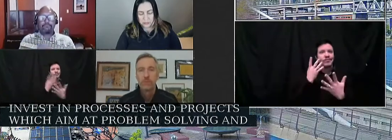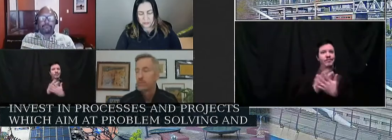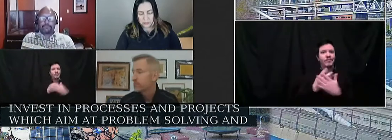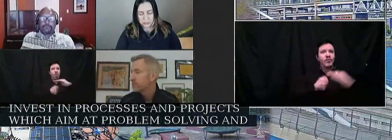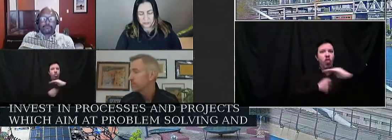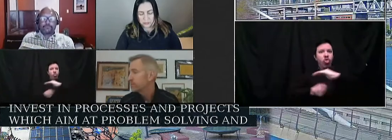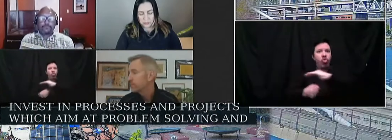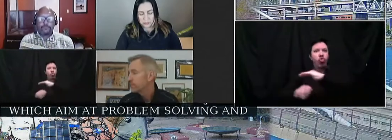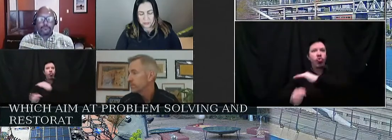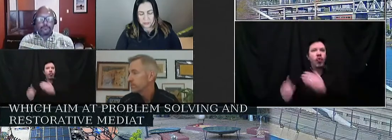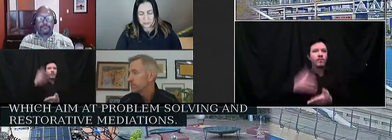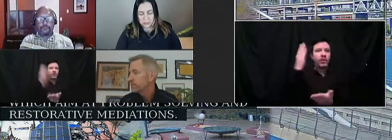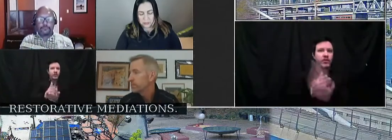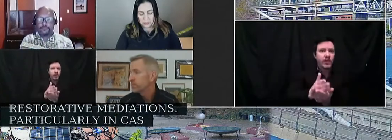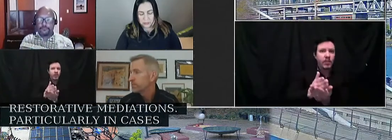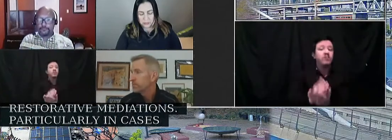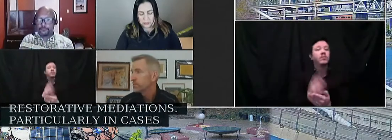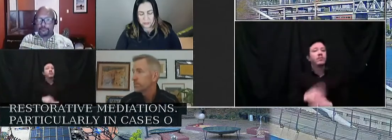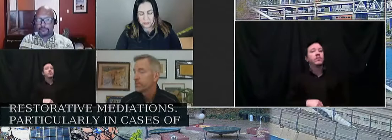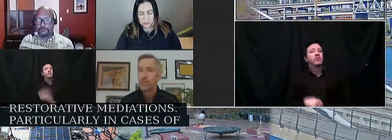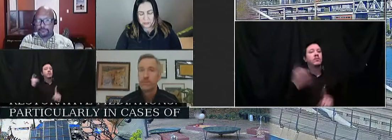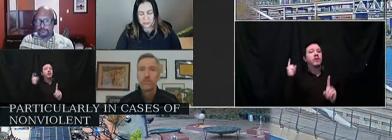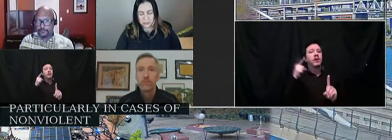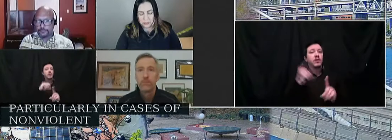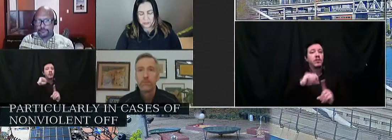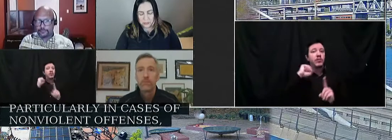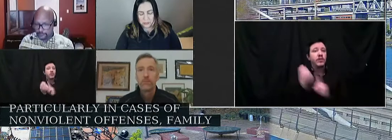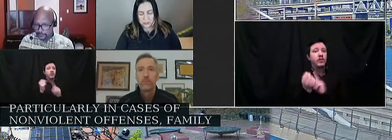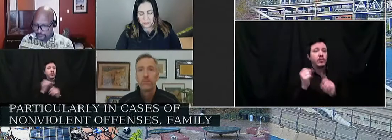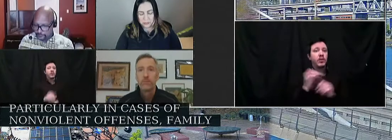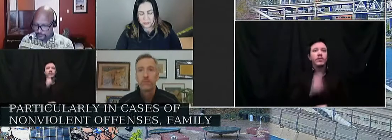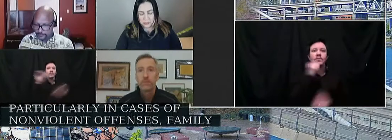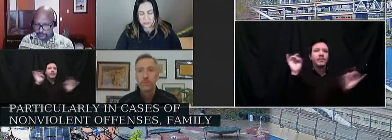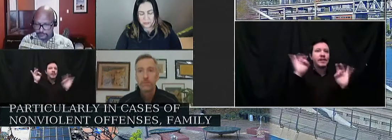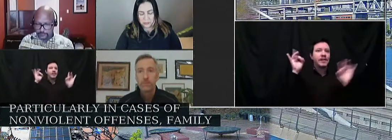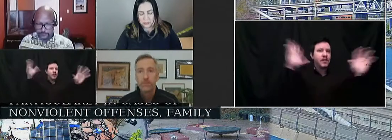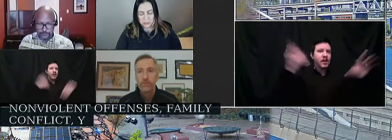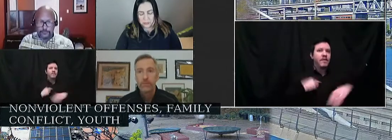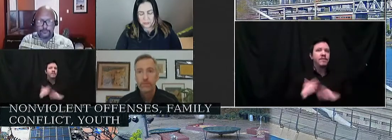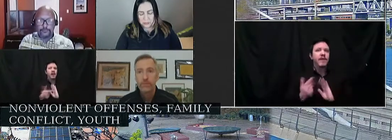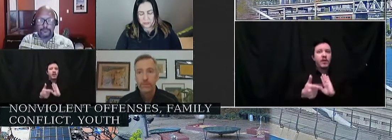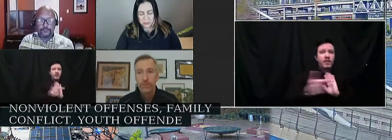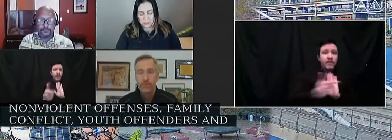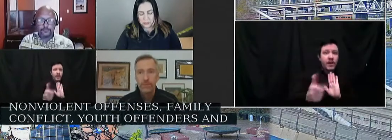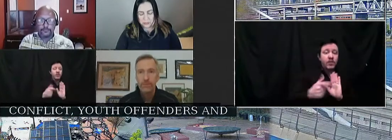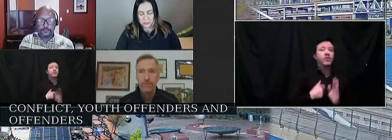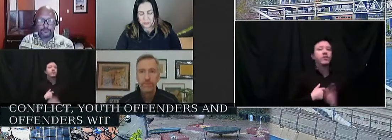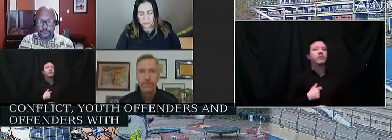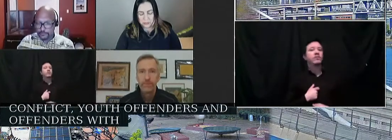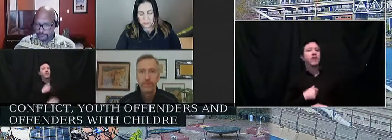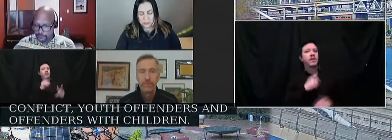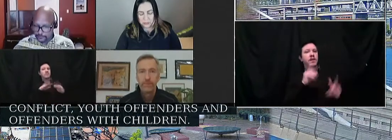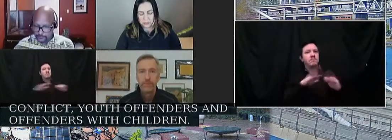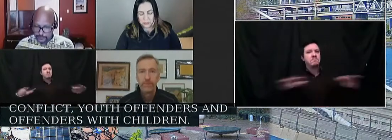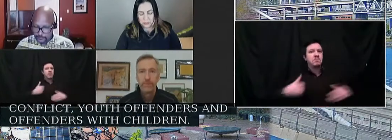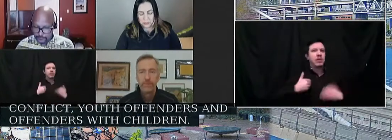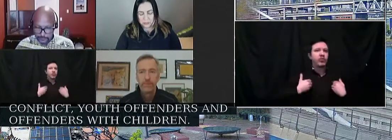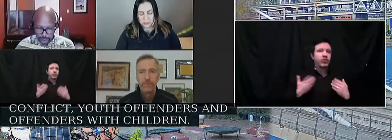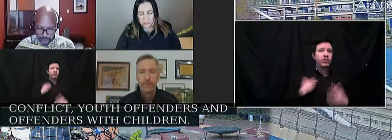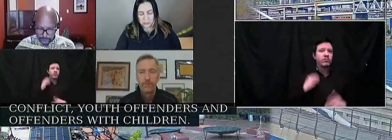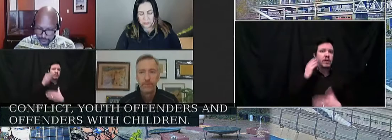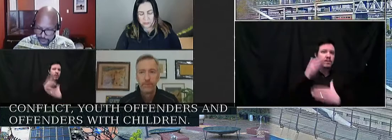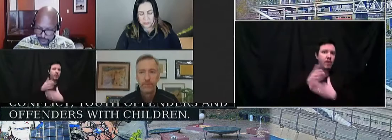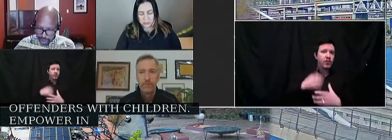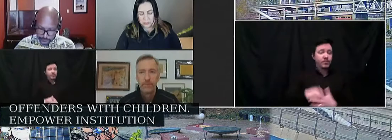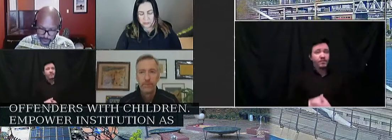particularly in cases of nonviolent offenses, family conflict, youth offenders, and offenders with children. Empower institutions, organizations, and government